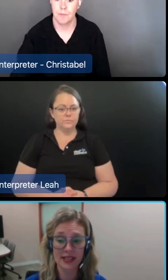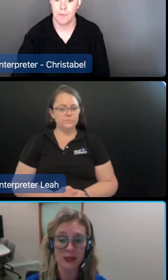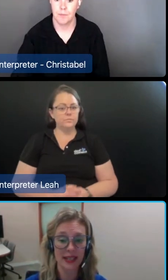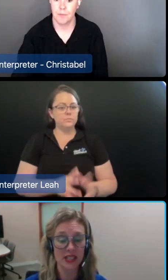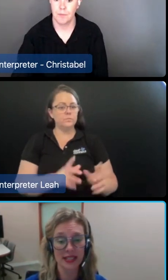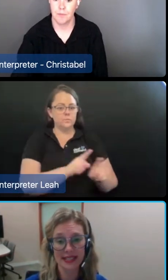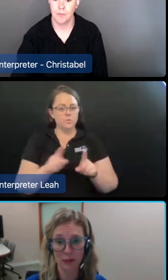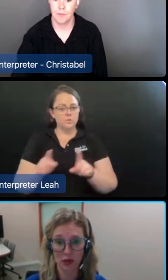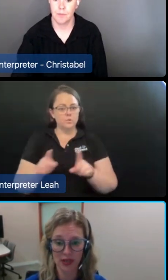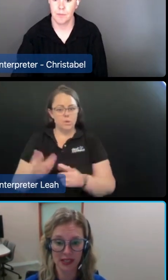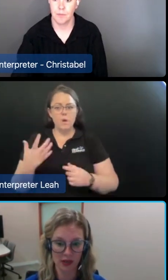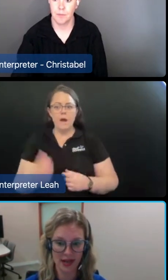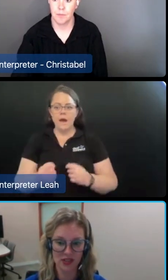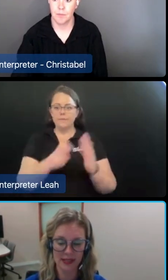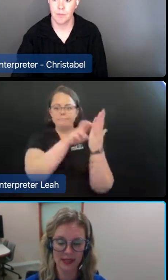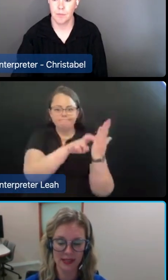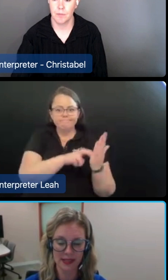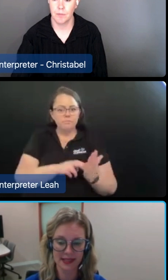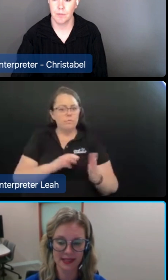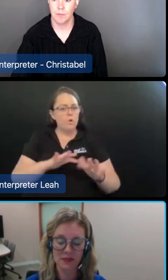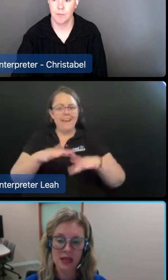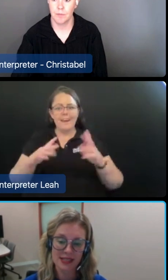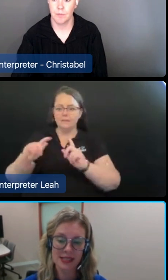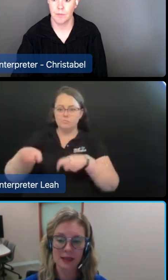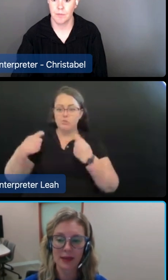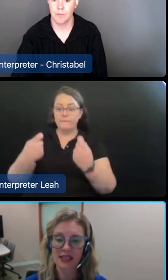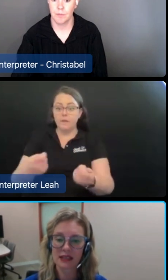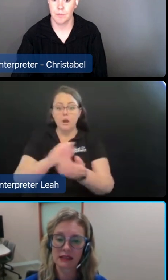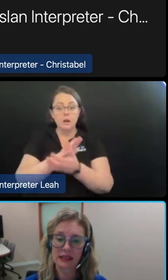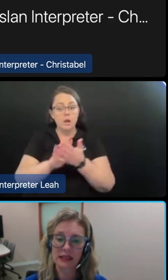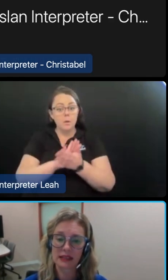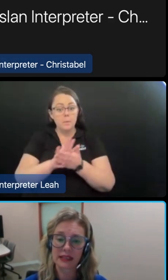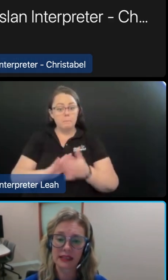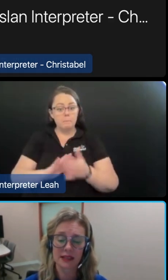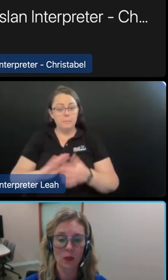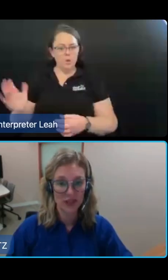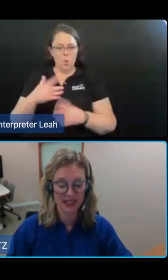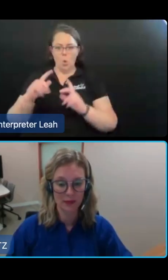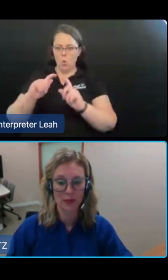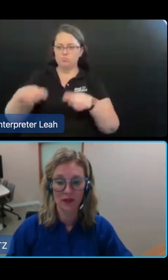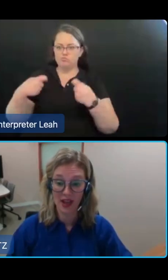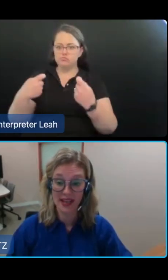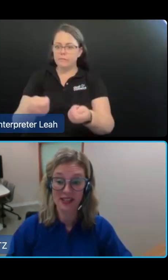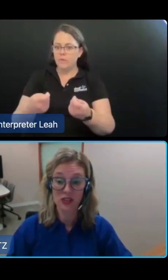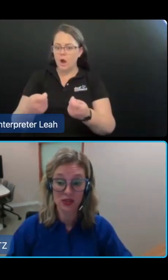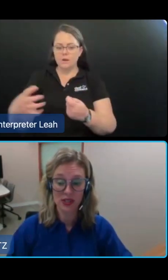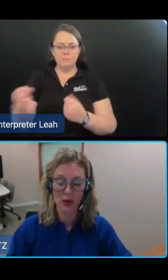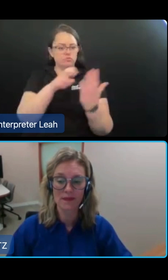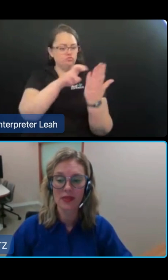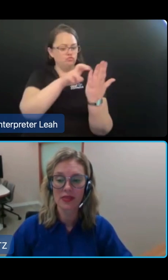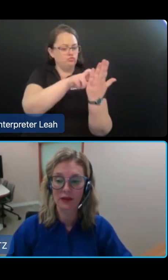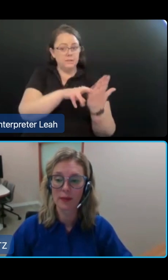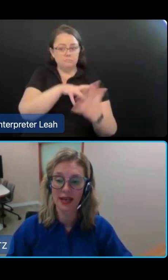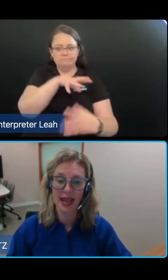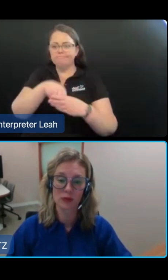providers will enter into subcontracting arrangements and it makes it clear that where registered providers do so,